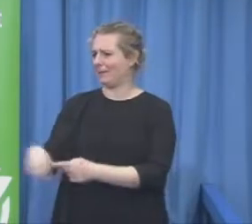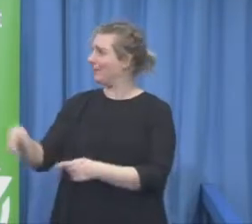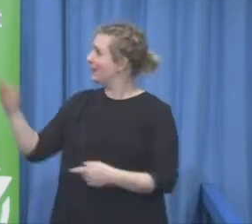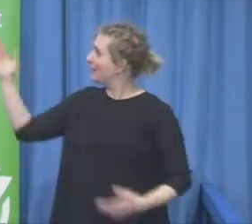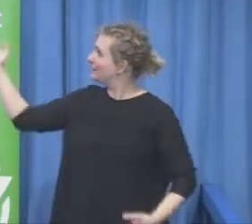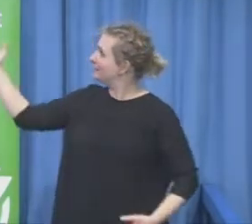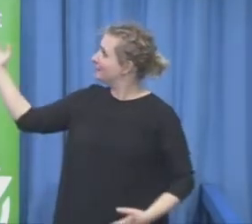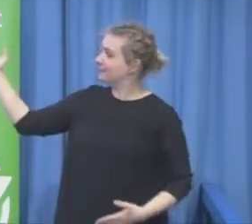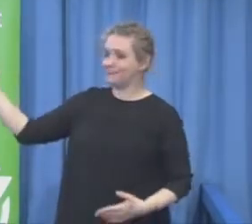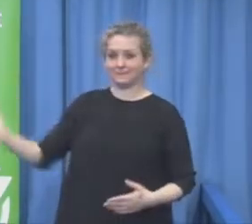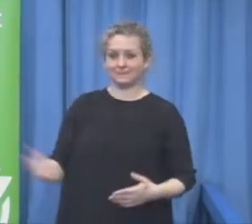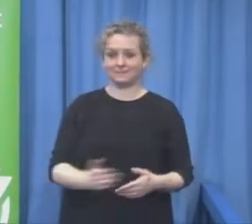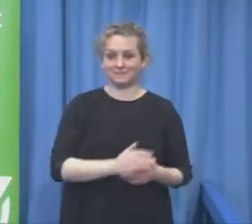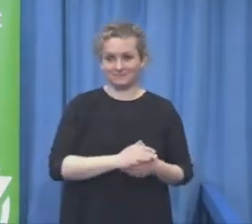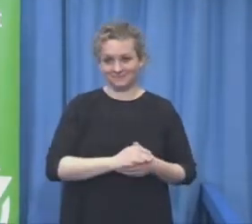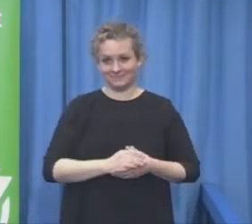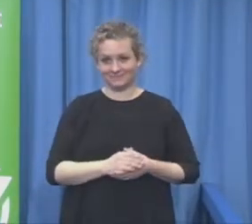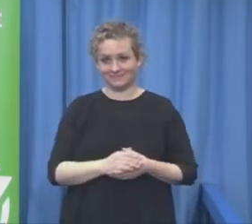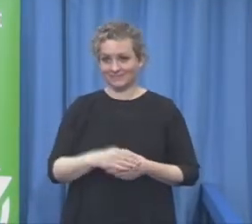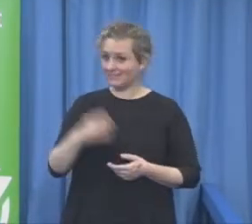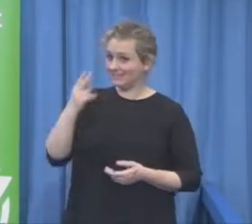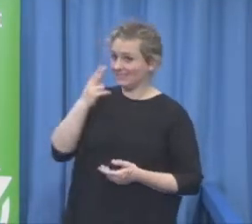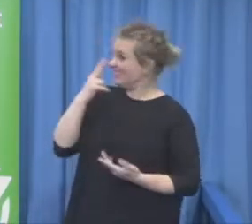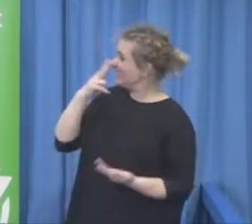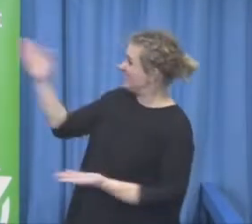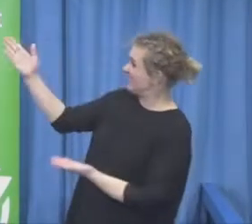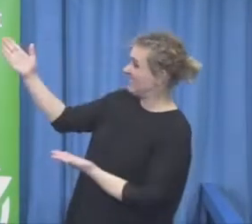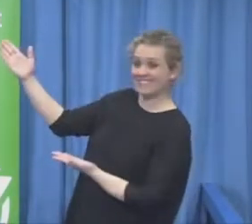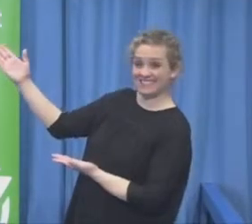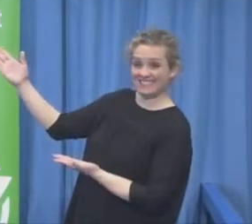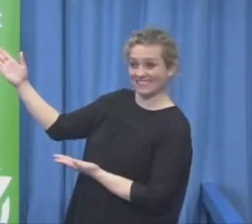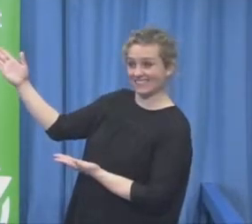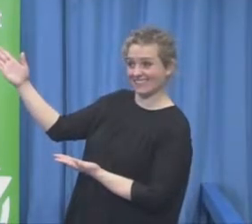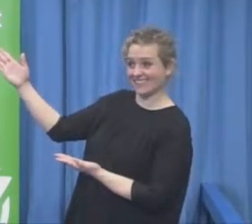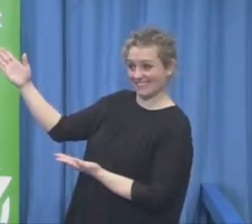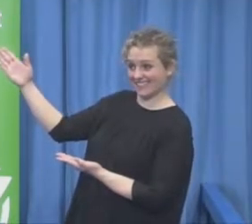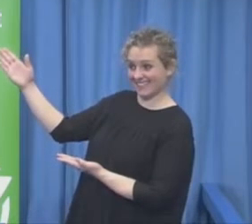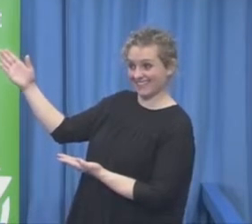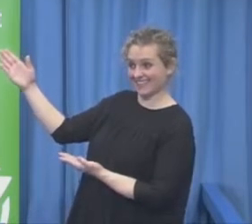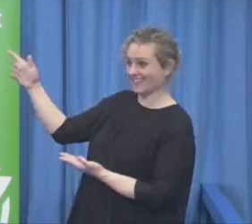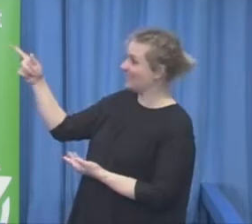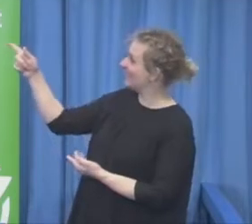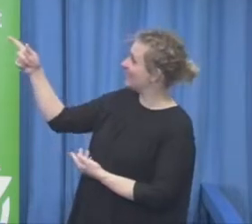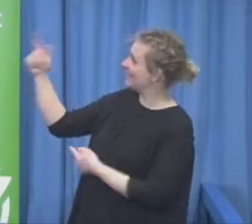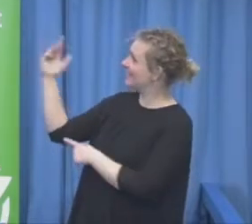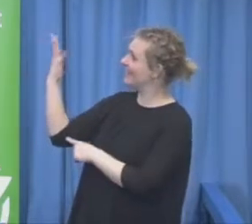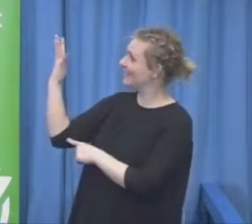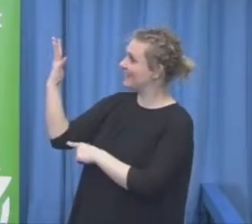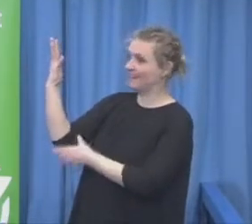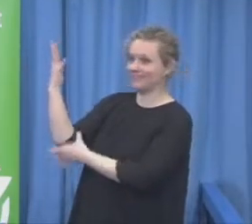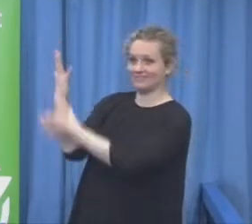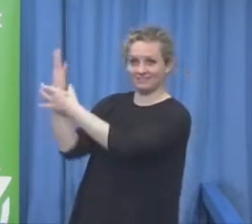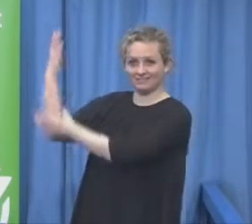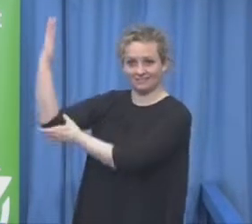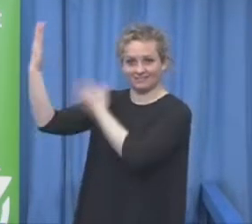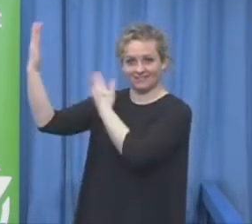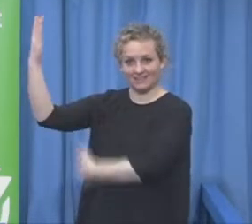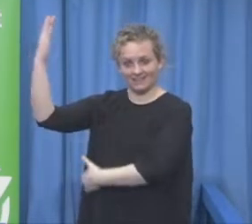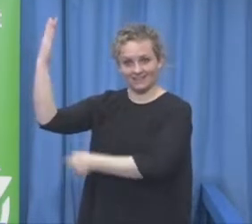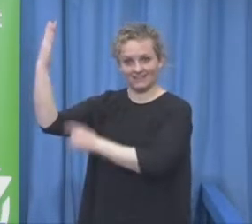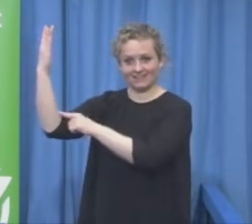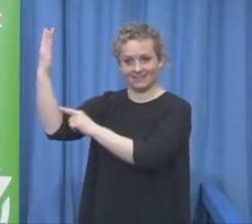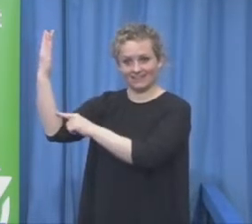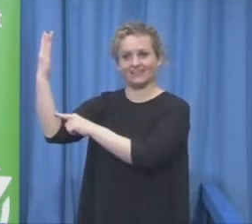here look this do you know this drawing